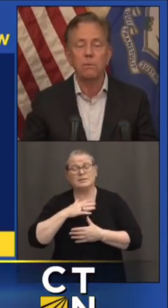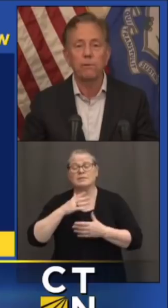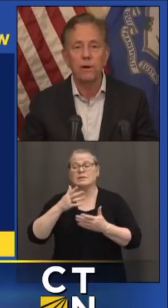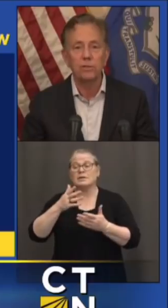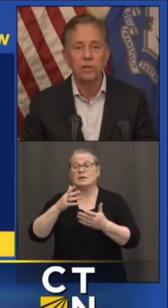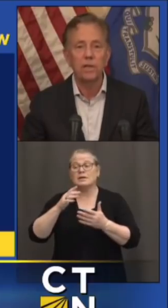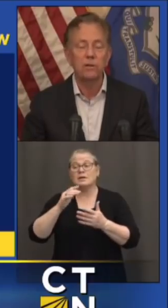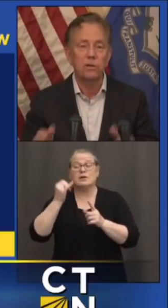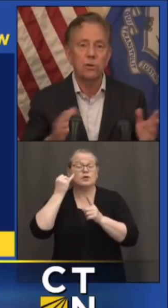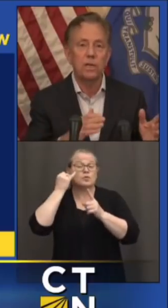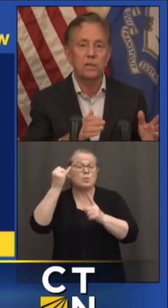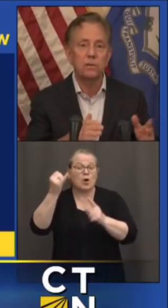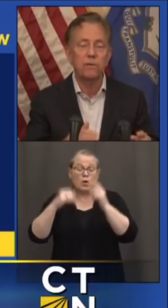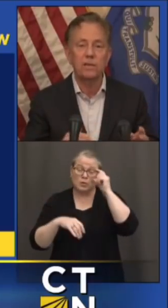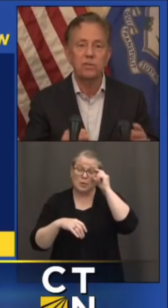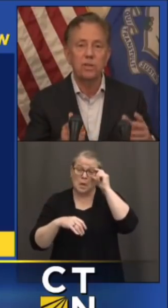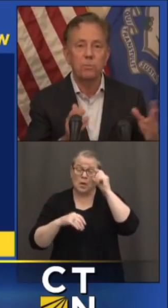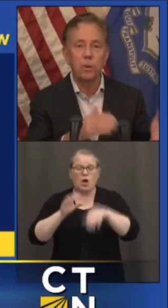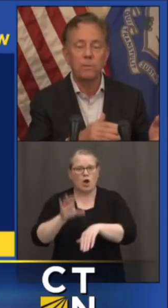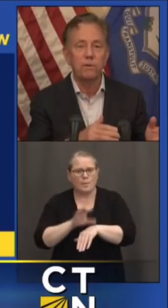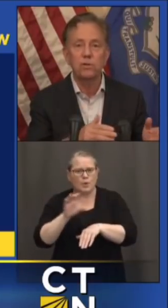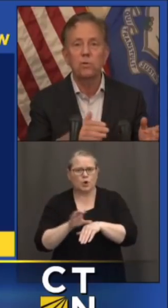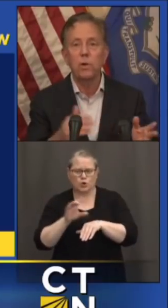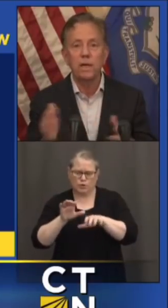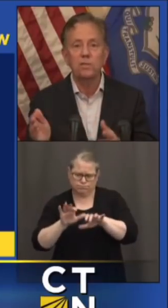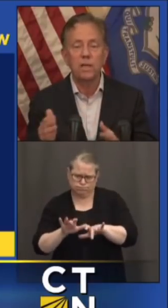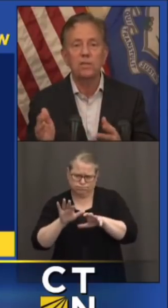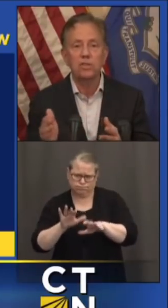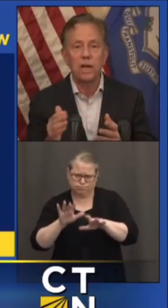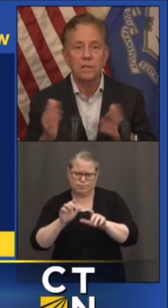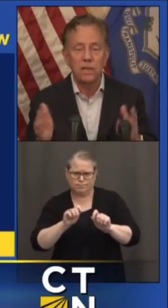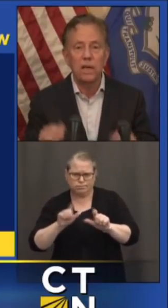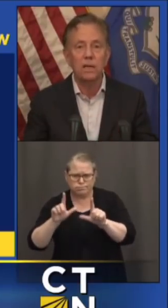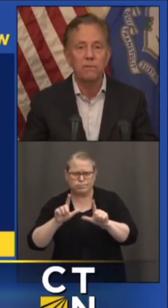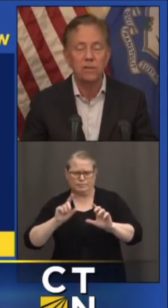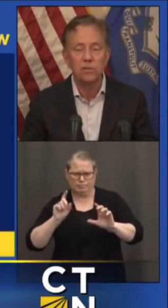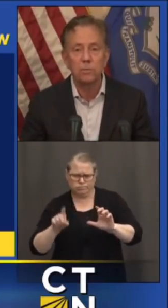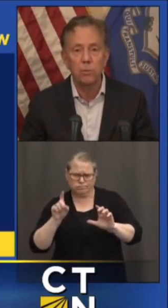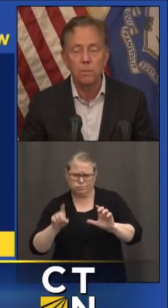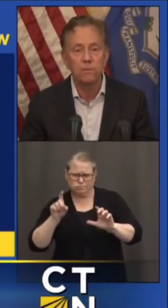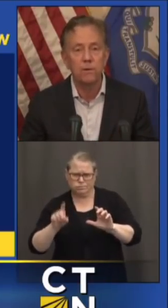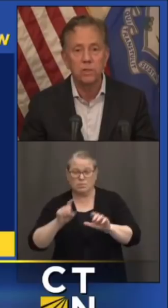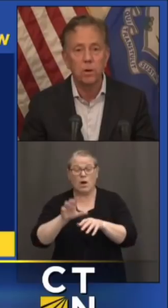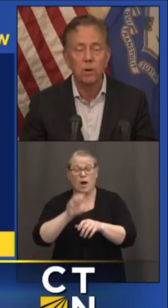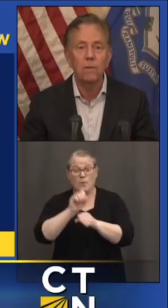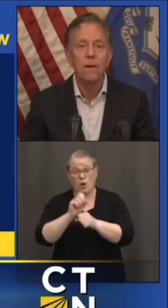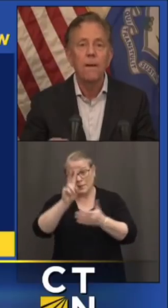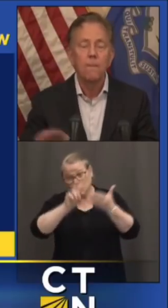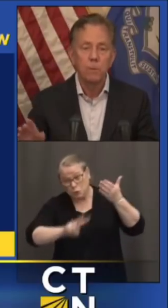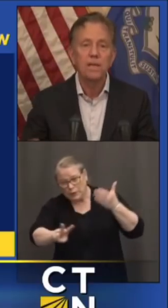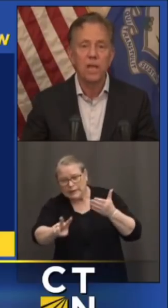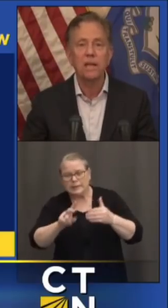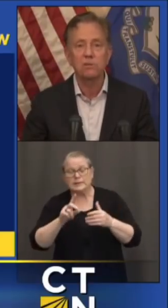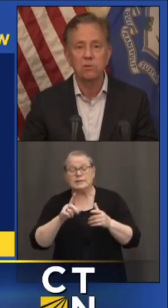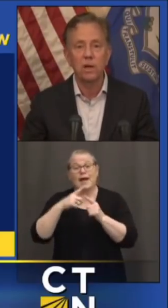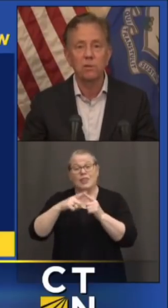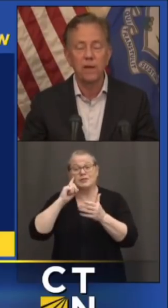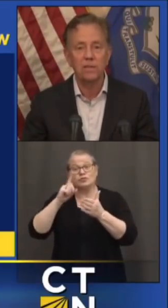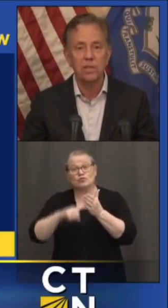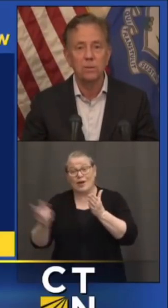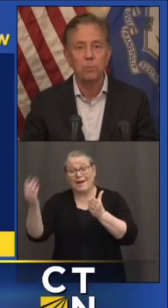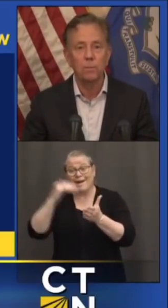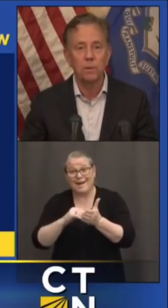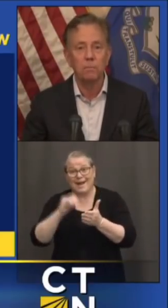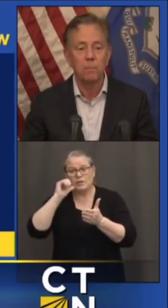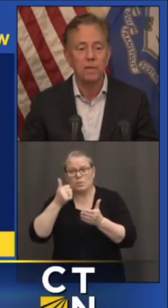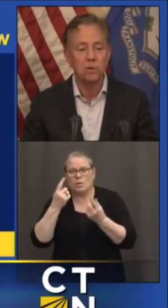were there refreshing. You couldn't get your vaccine appointment for two weeks. Then you checked and you got a vaccine appointment for tomorrow. Please cancel the other